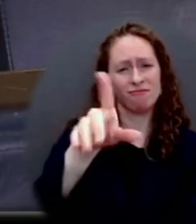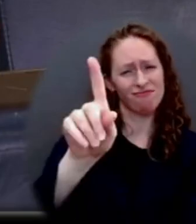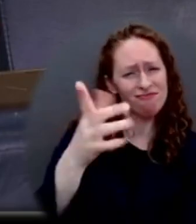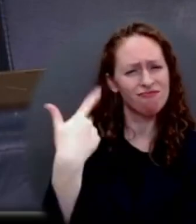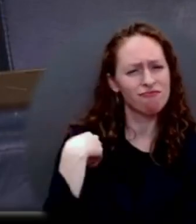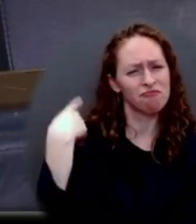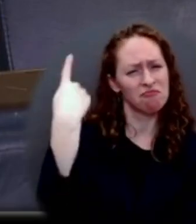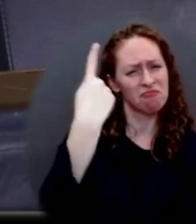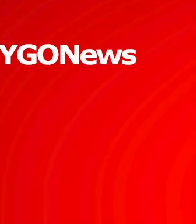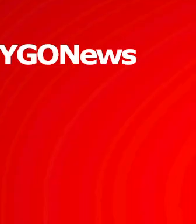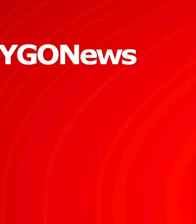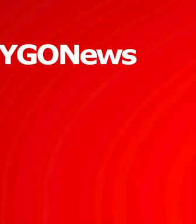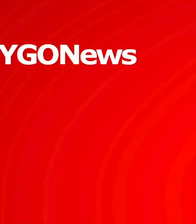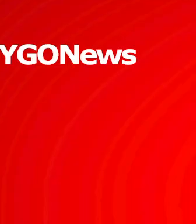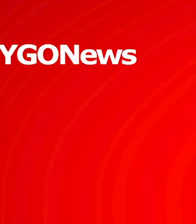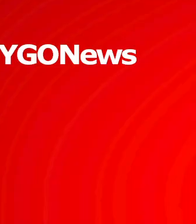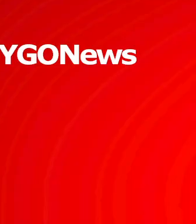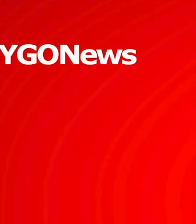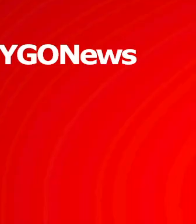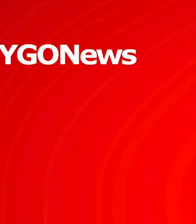that doesn't have the child tax credit?